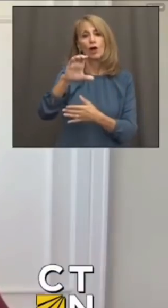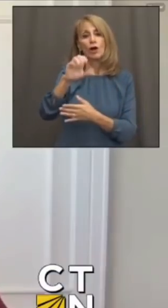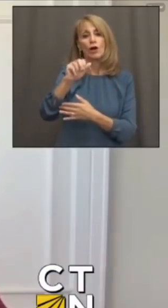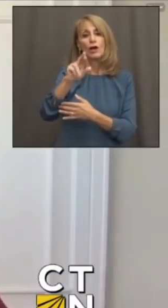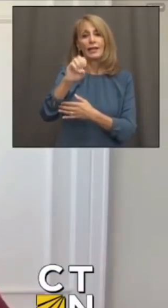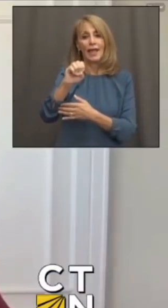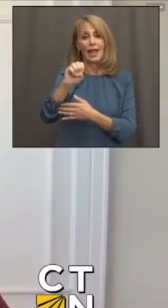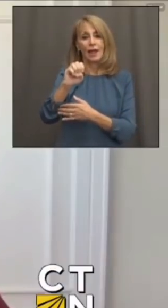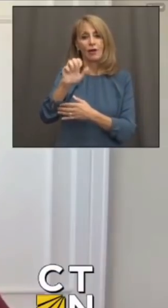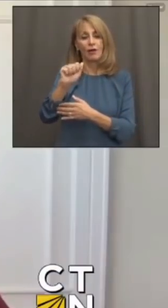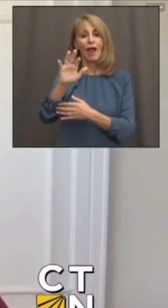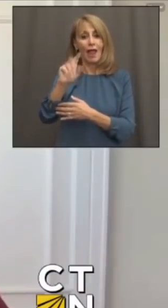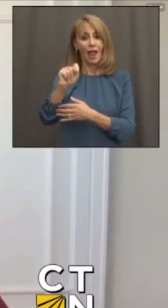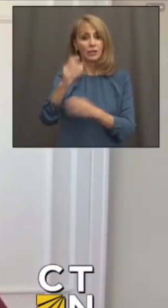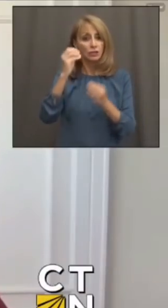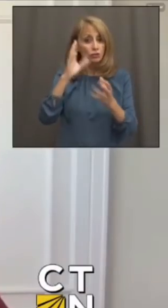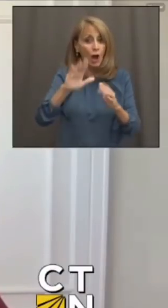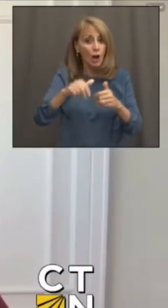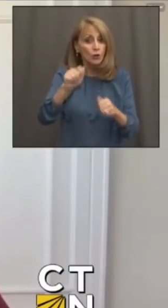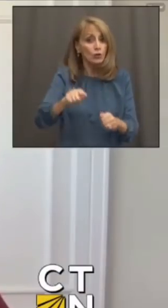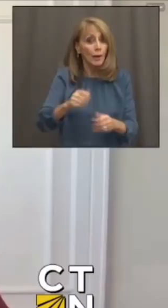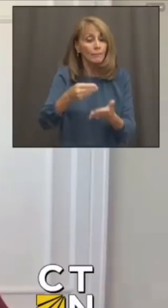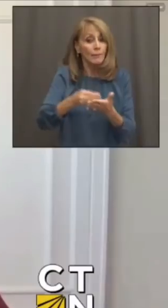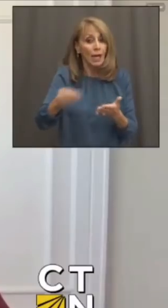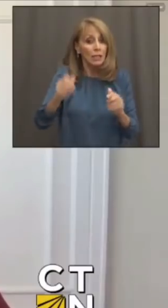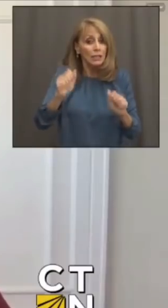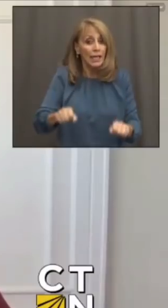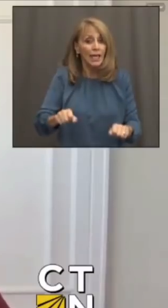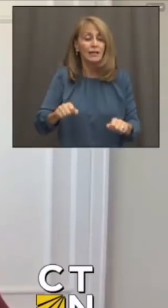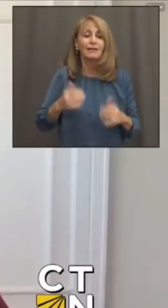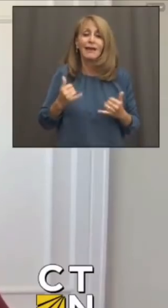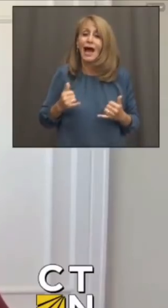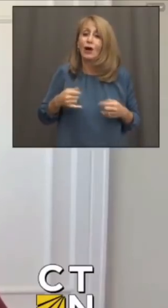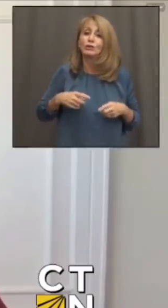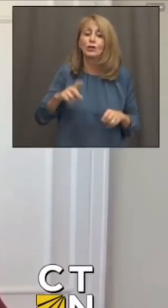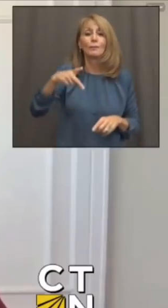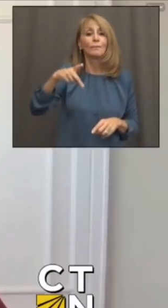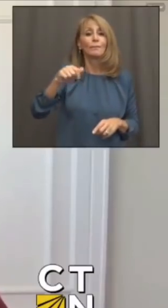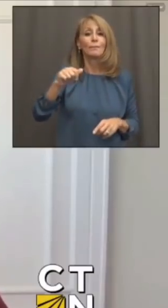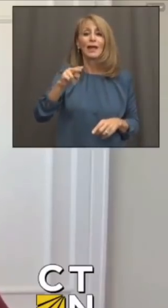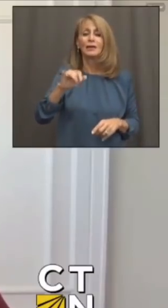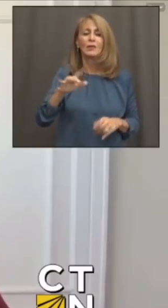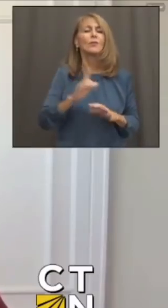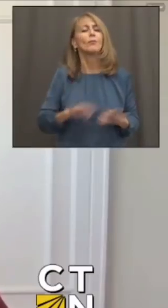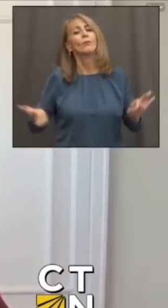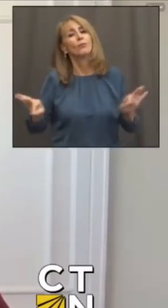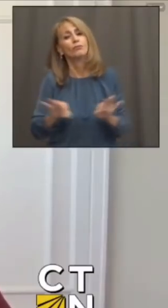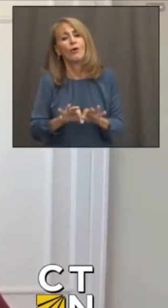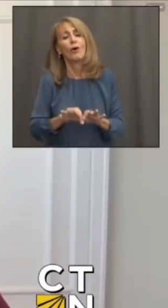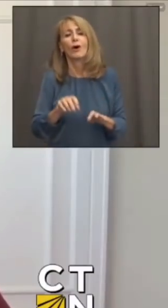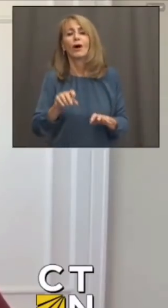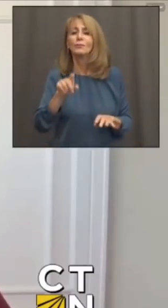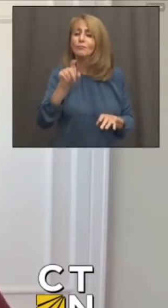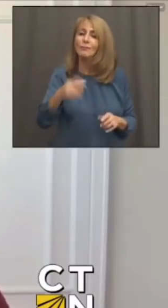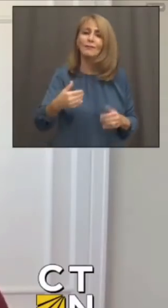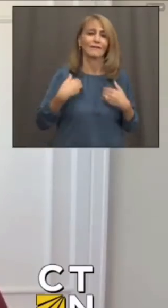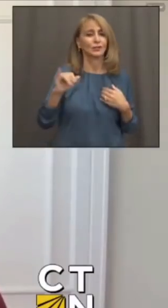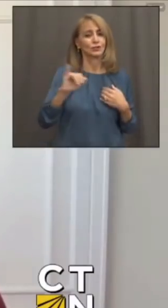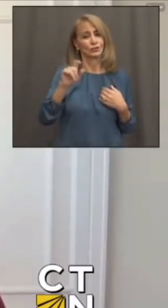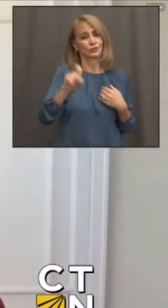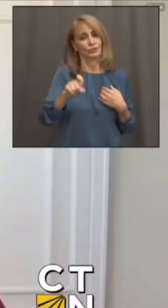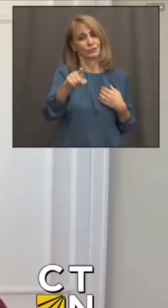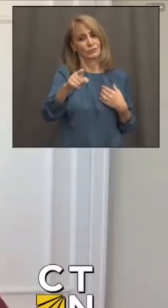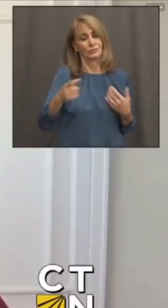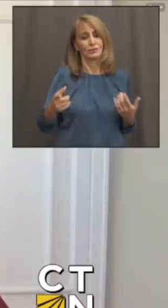can benefit. Especially now during a pandemic, it's no time to go without health insurance because even